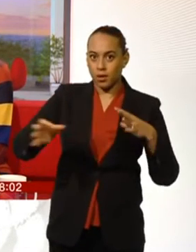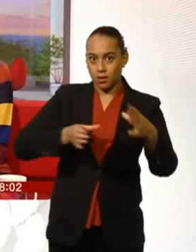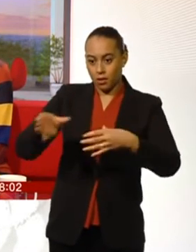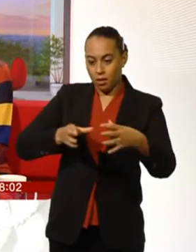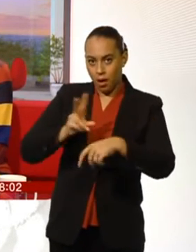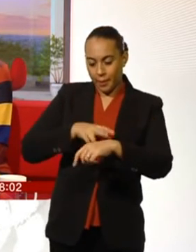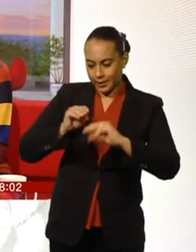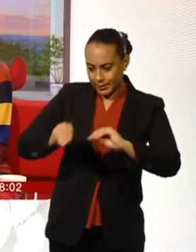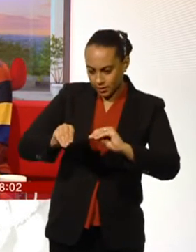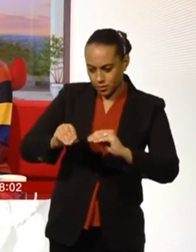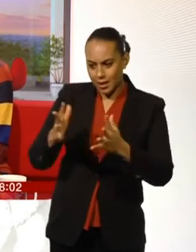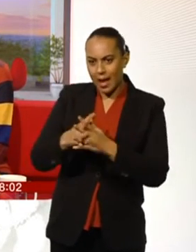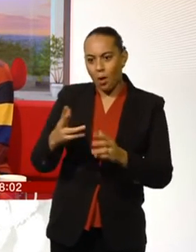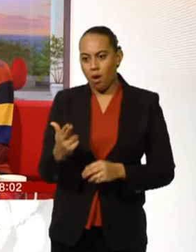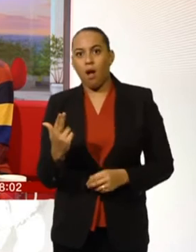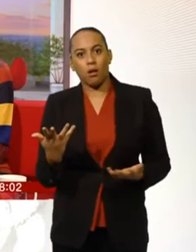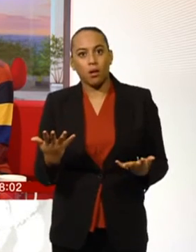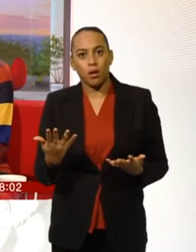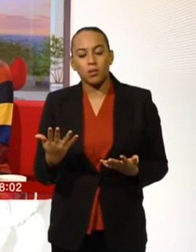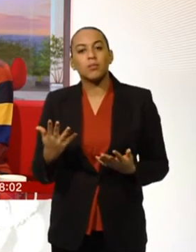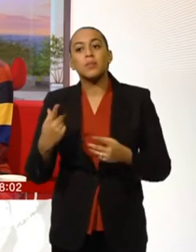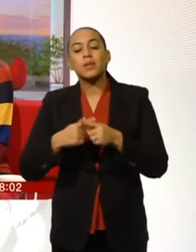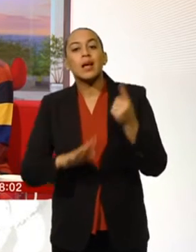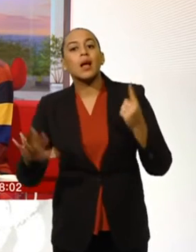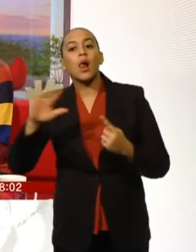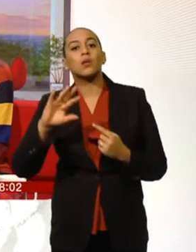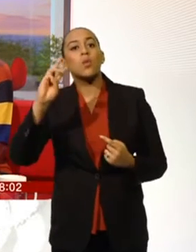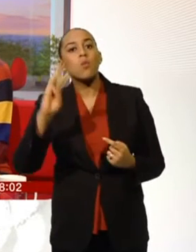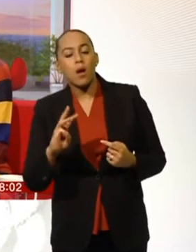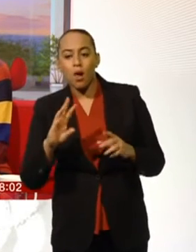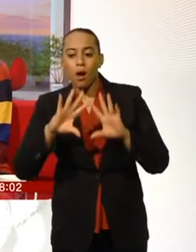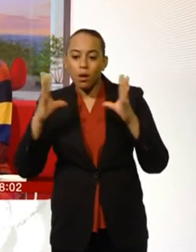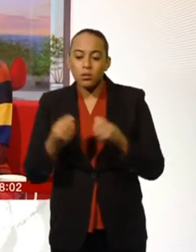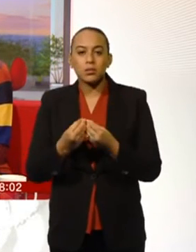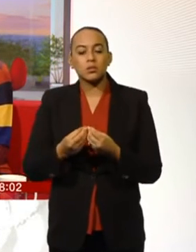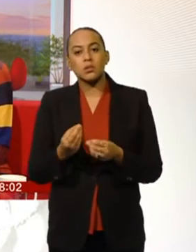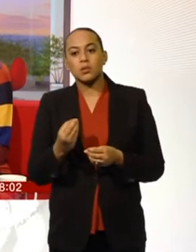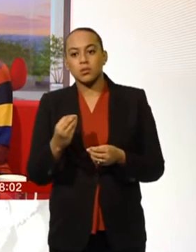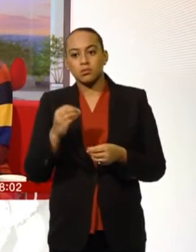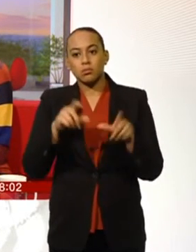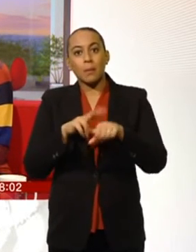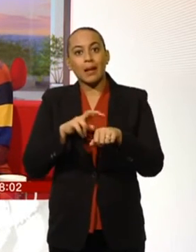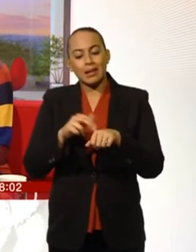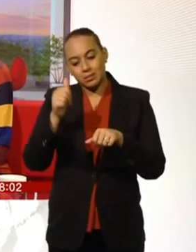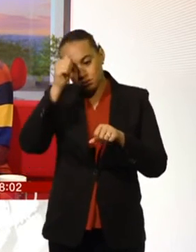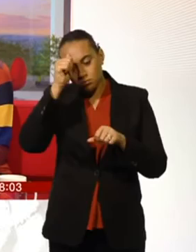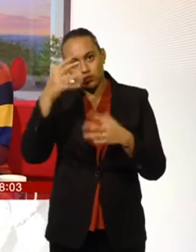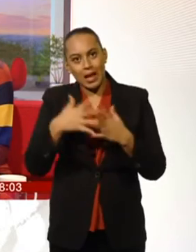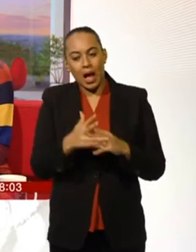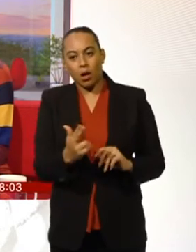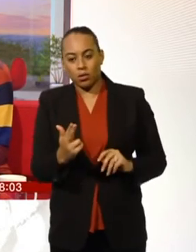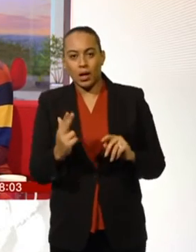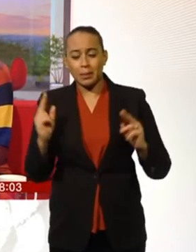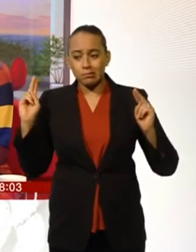city who can already carry guns. Across England and Wales, the overall numbers of armed officers has dropped in recent years. Our home affairs correspondent,